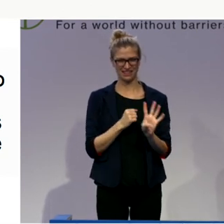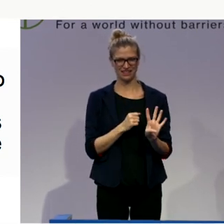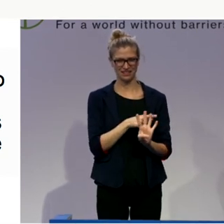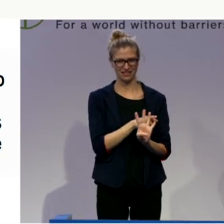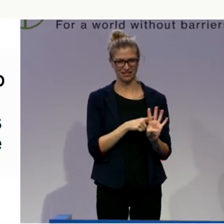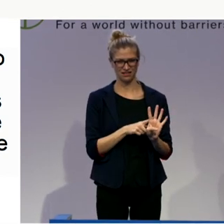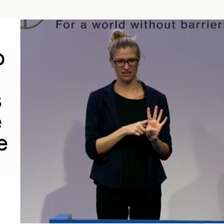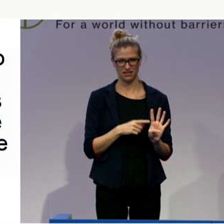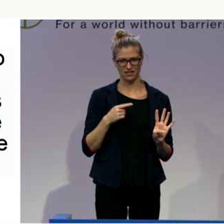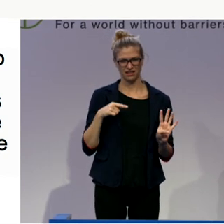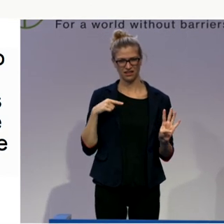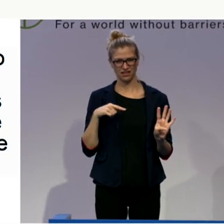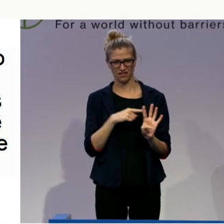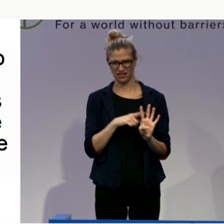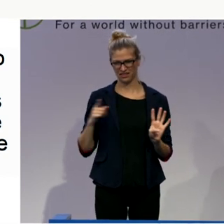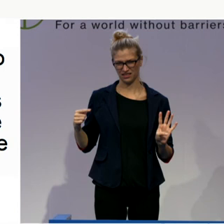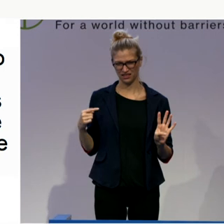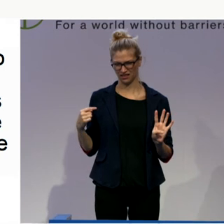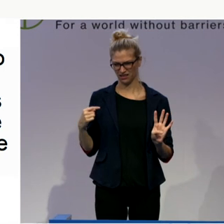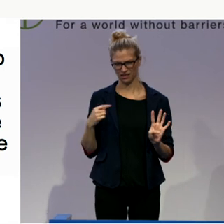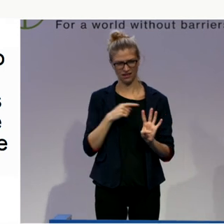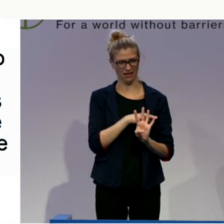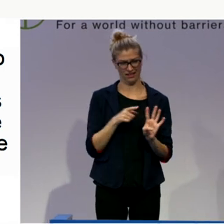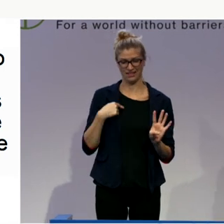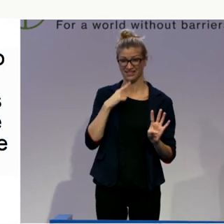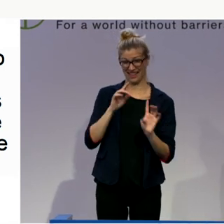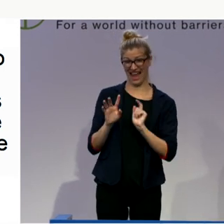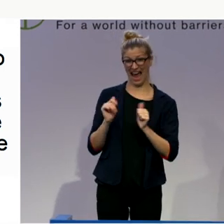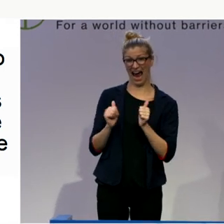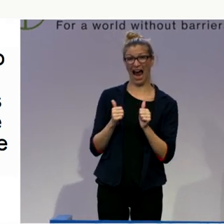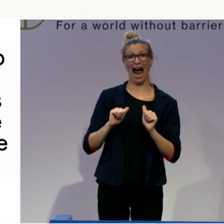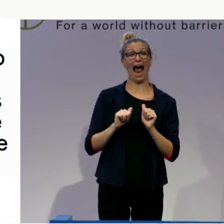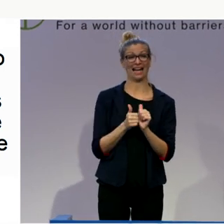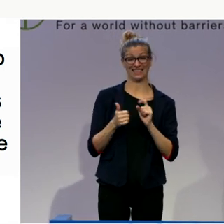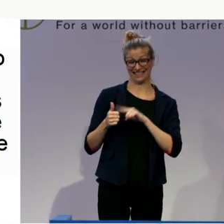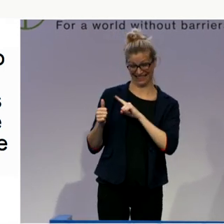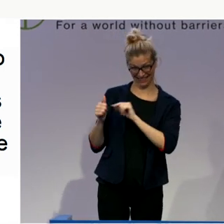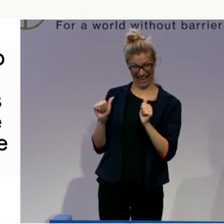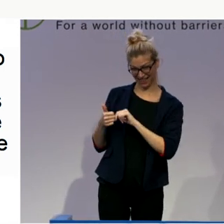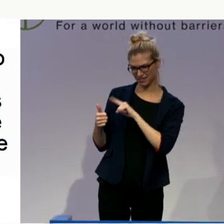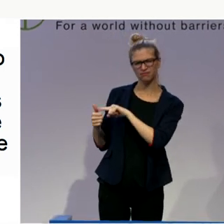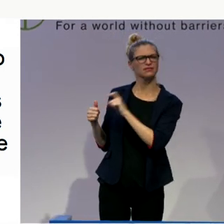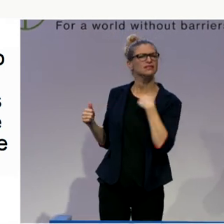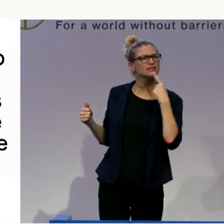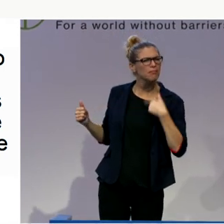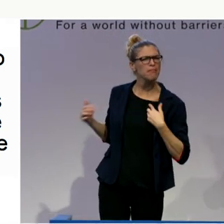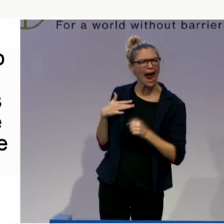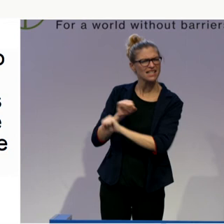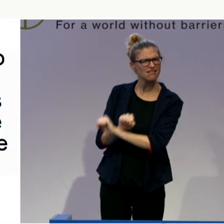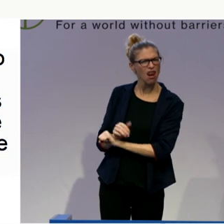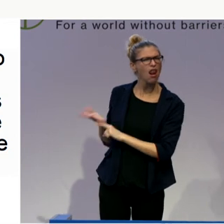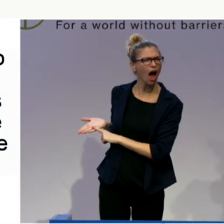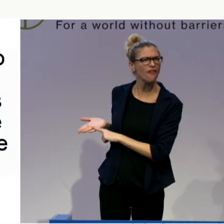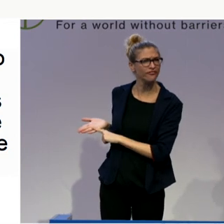smiling with it, and they accepted it. And now I come to emotions, joking, which is an expression